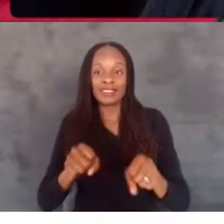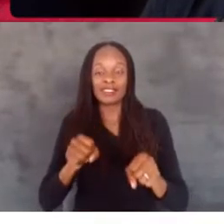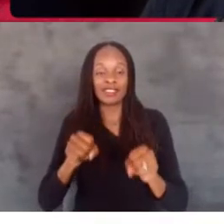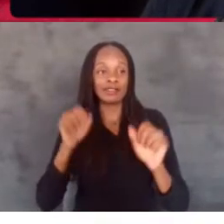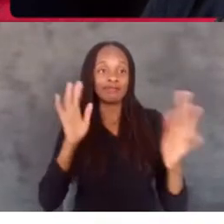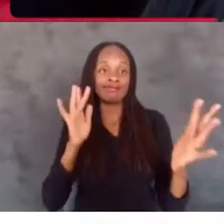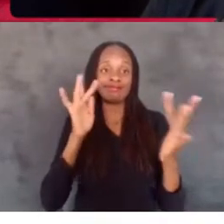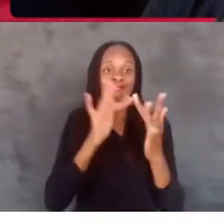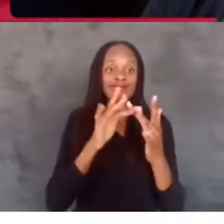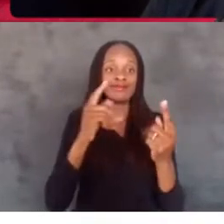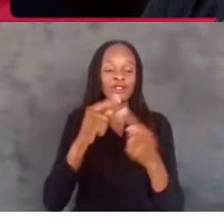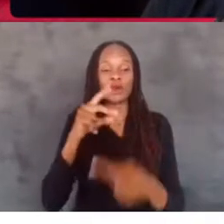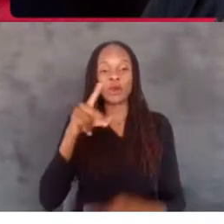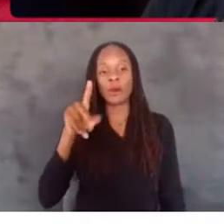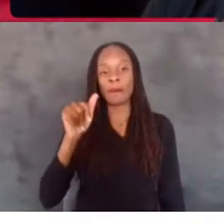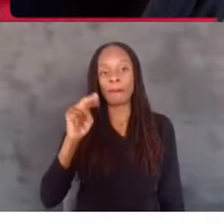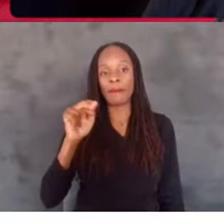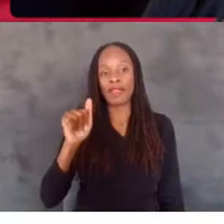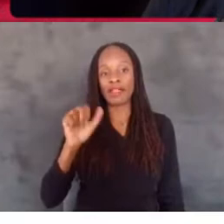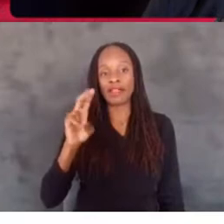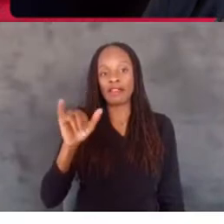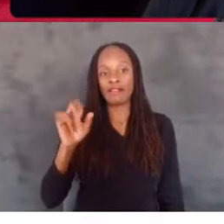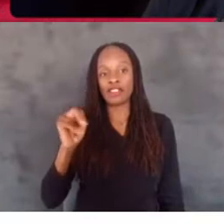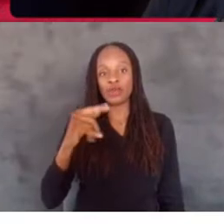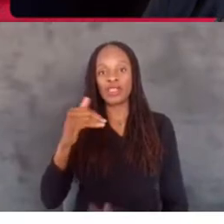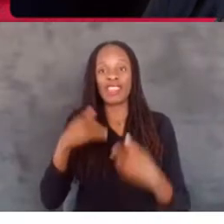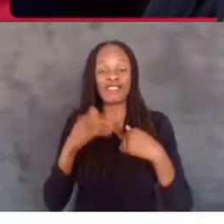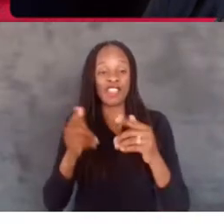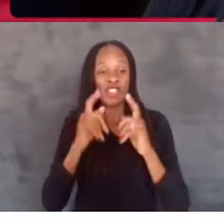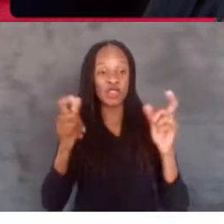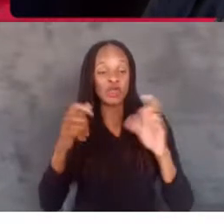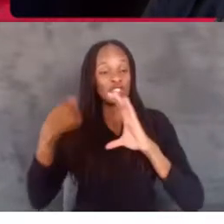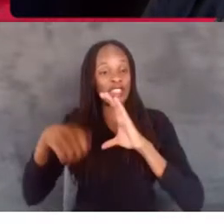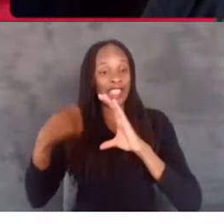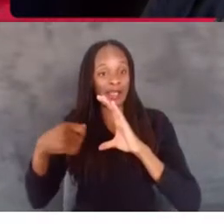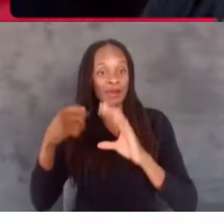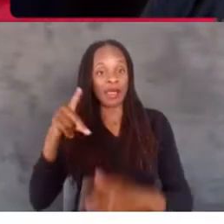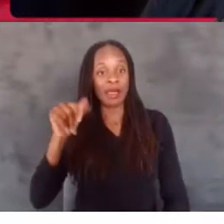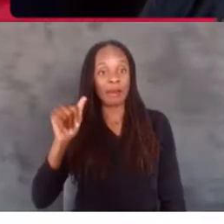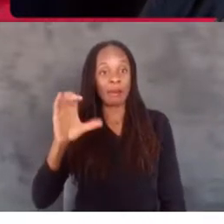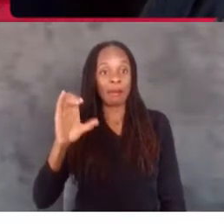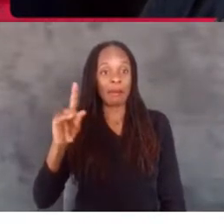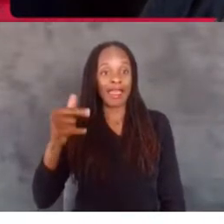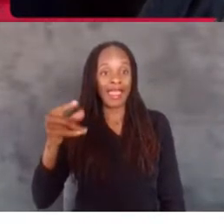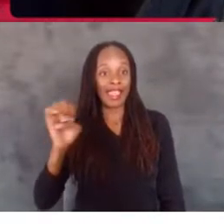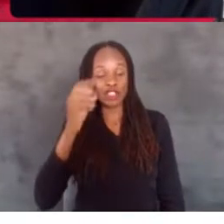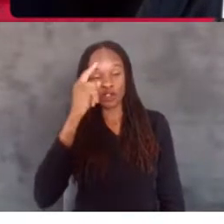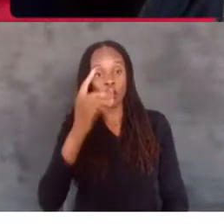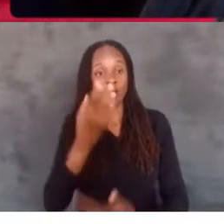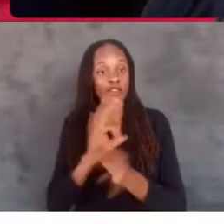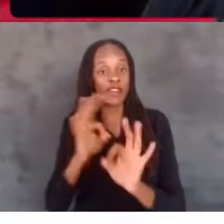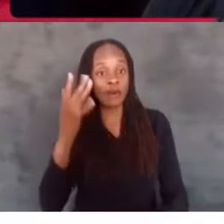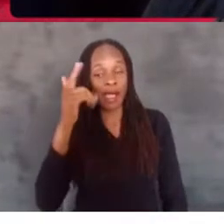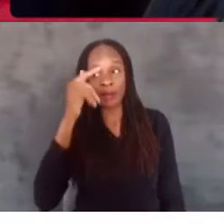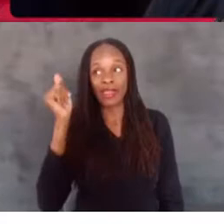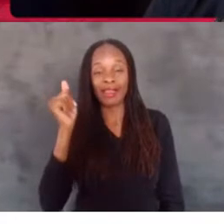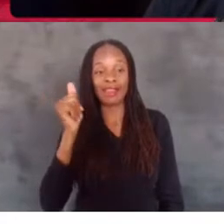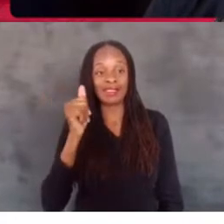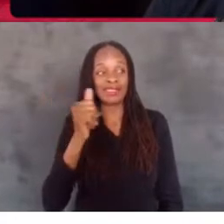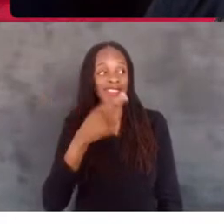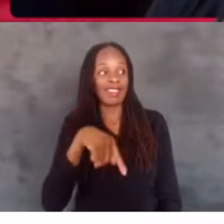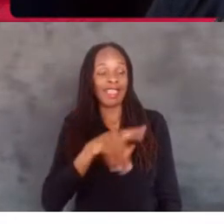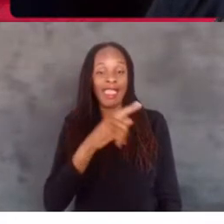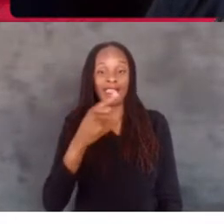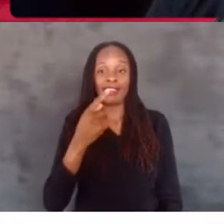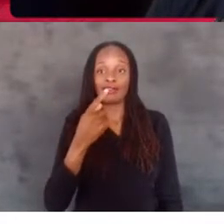and we got a huge camera package for free because they told Panavision the